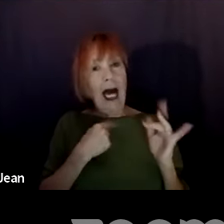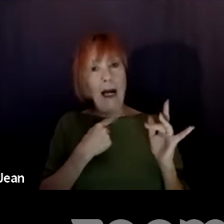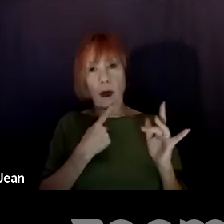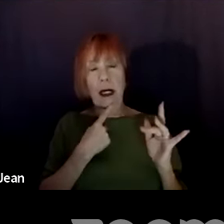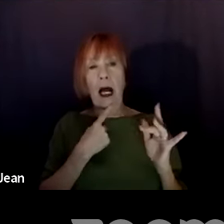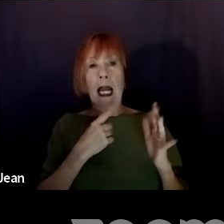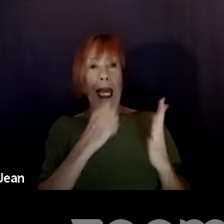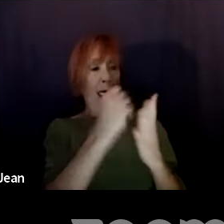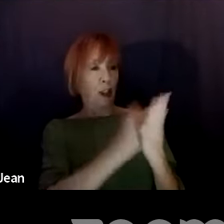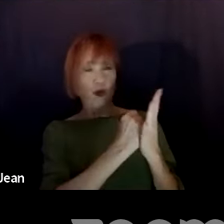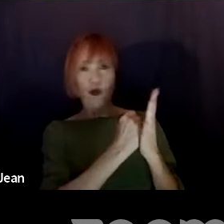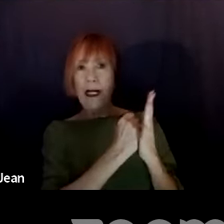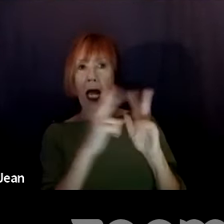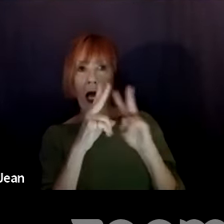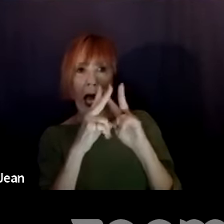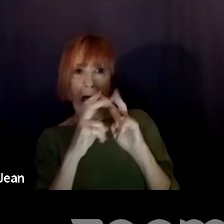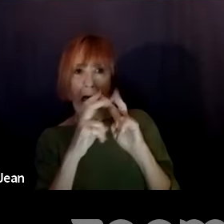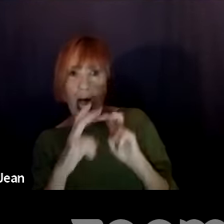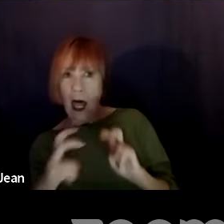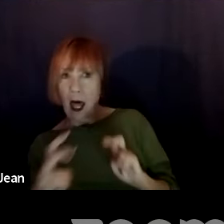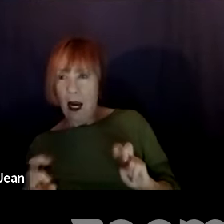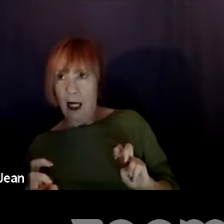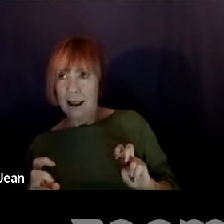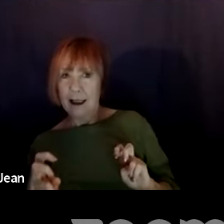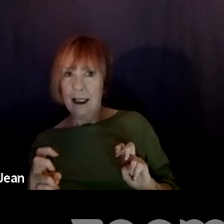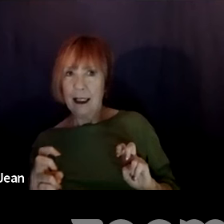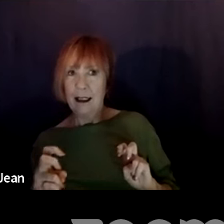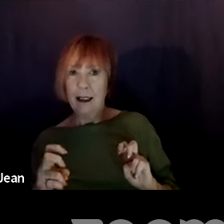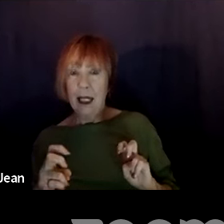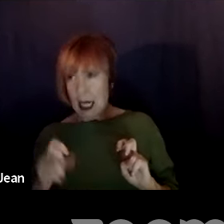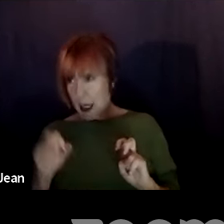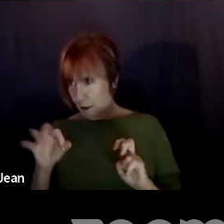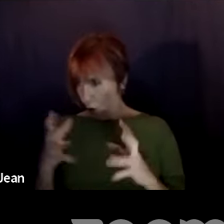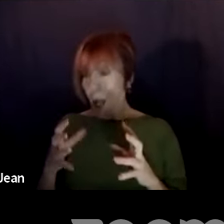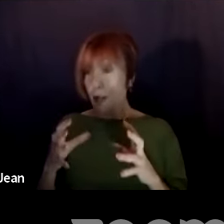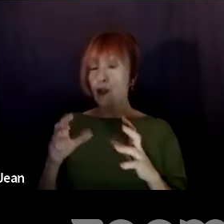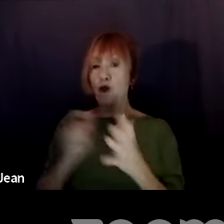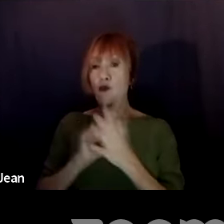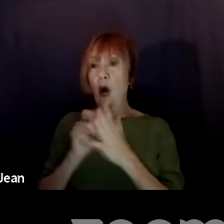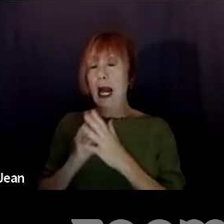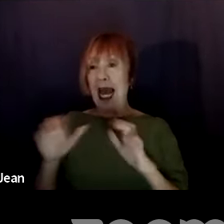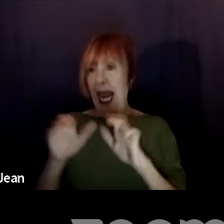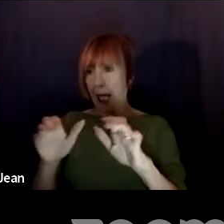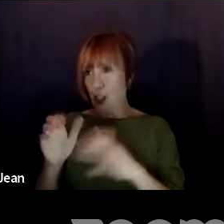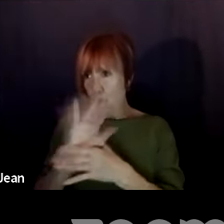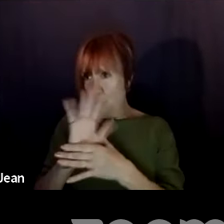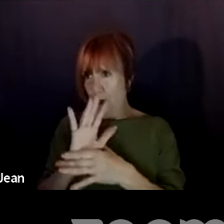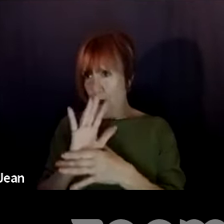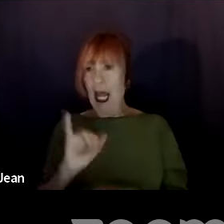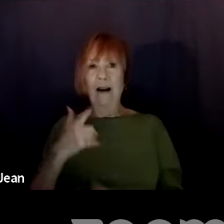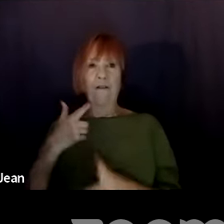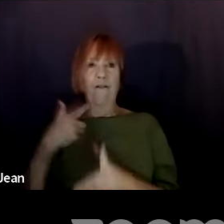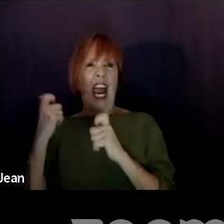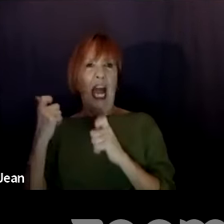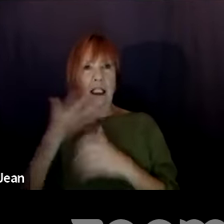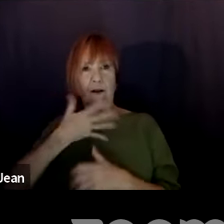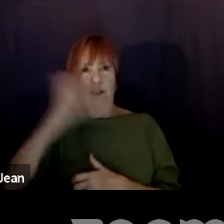scripts. Like if you do want, if you do want to write a, an action movie like fast and furious, well, you know what?